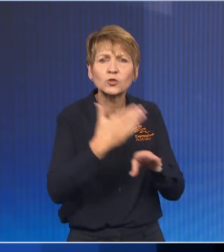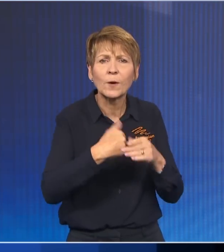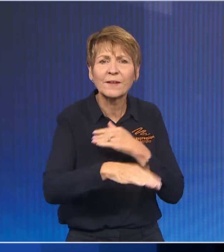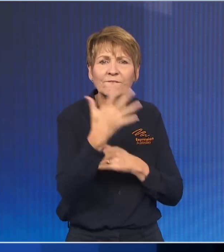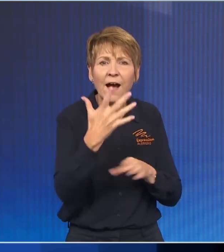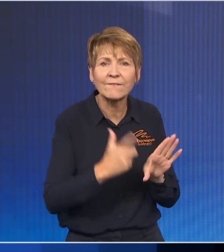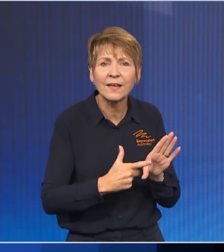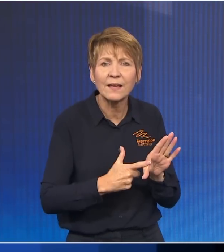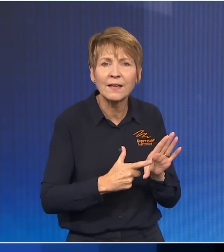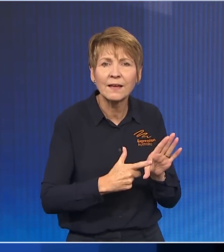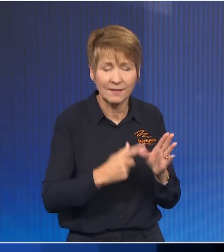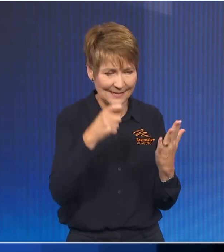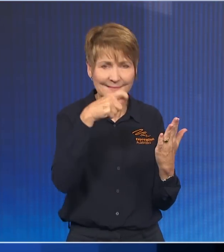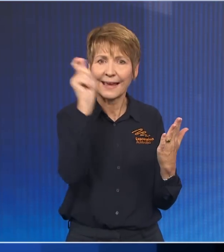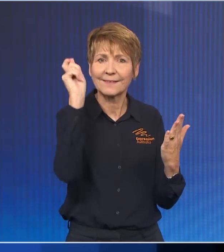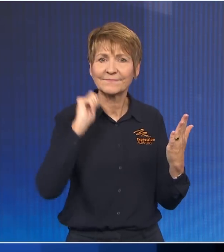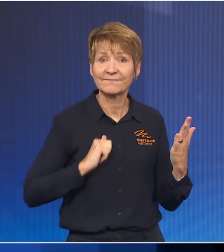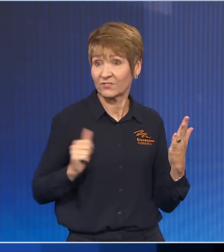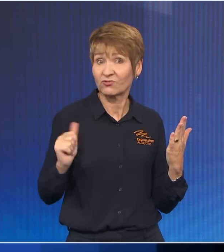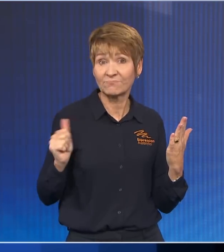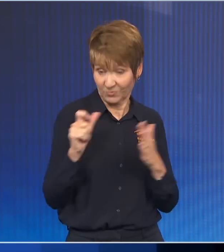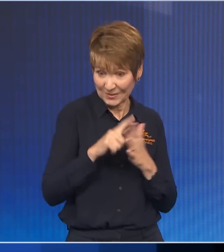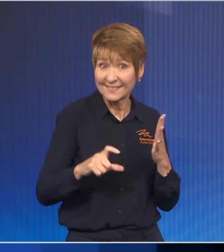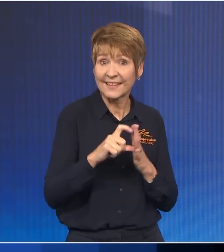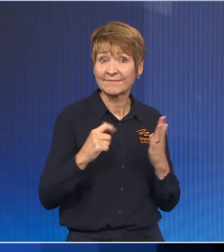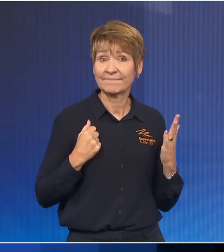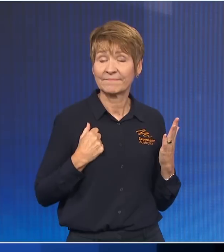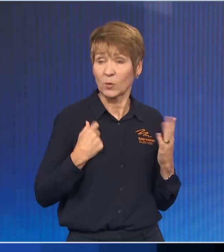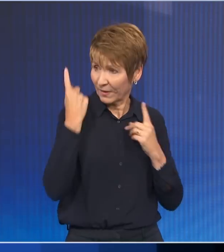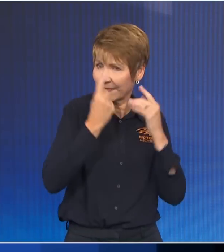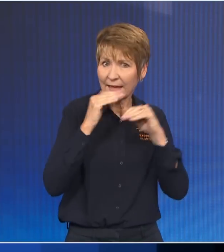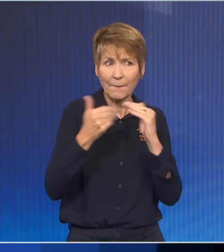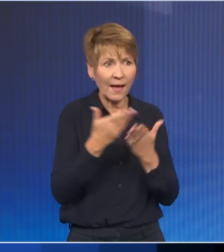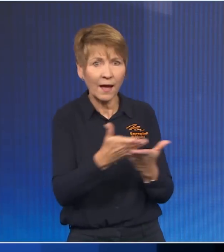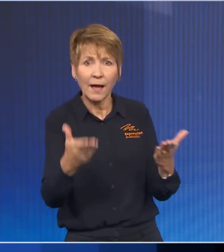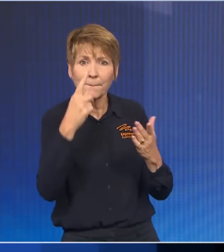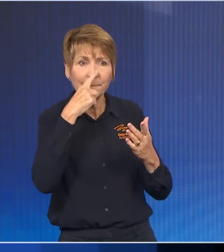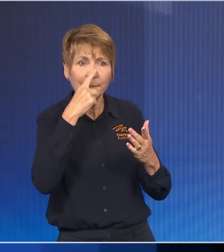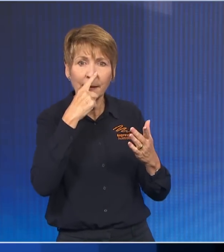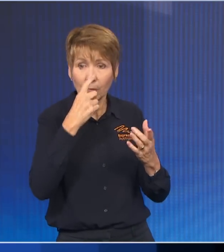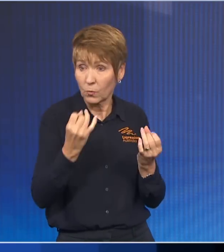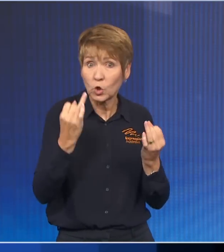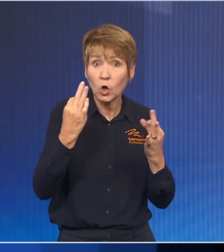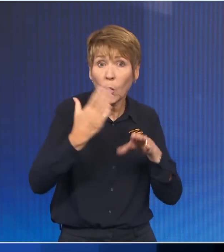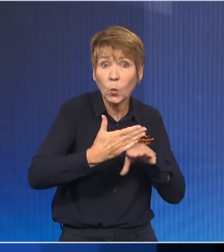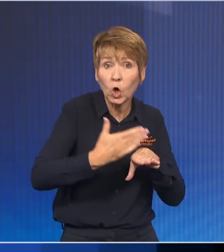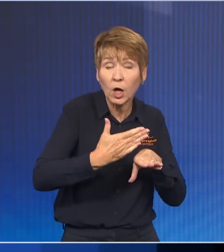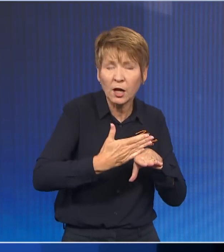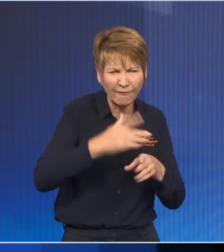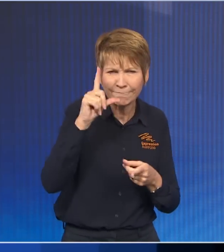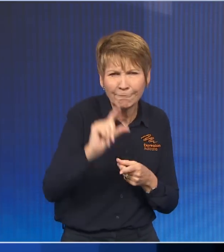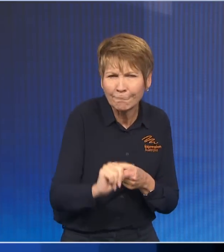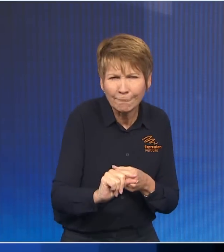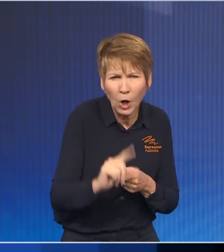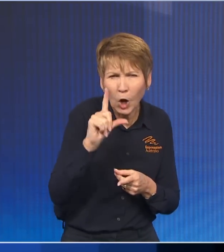did. When I look at the job market today, when I look at the unemployment rate, when I look at our investment, in